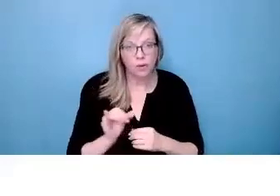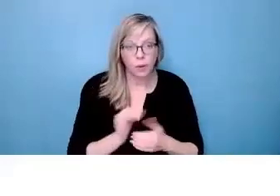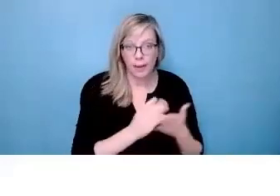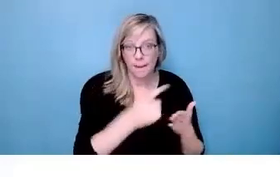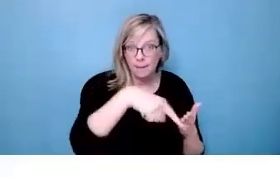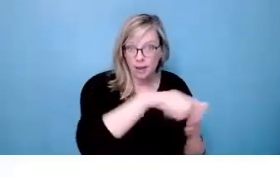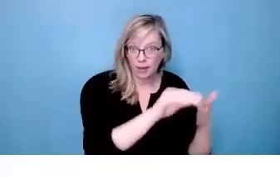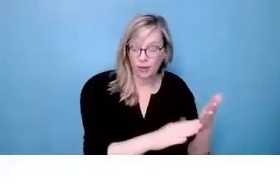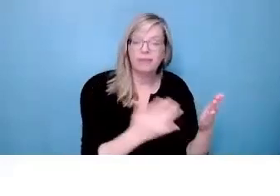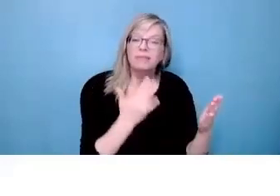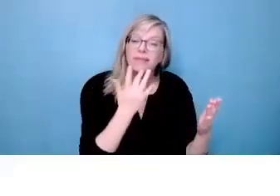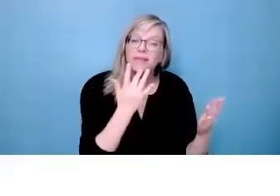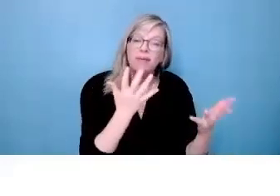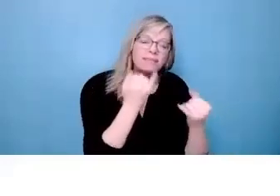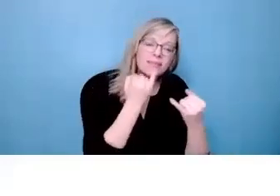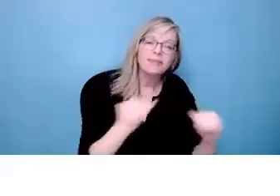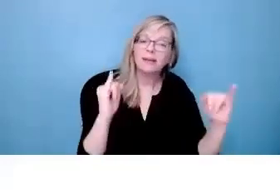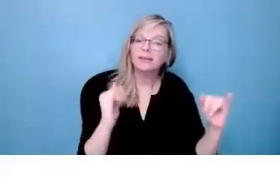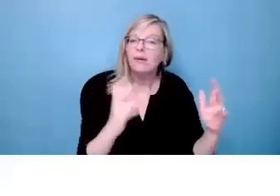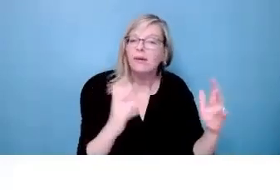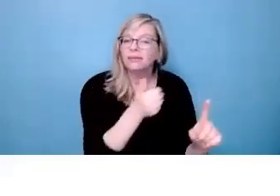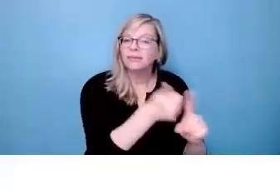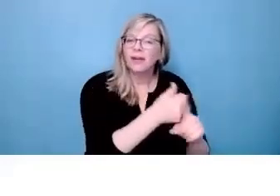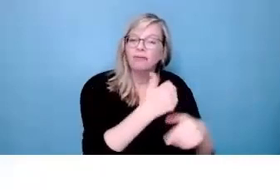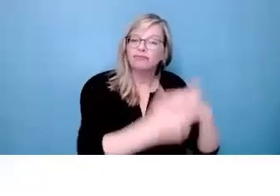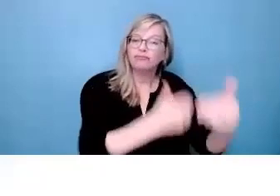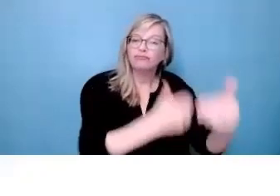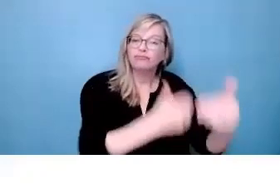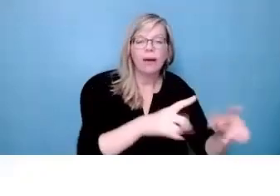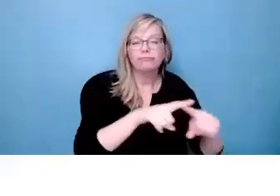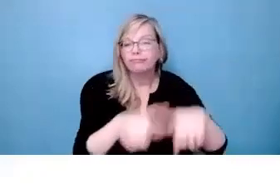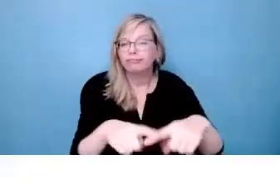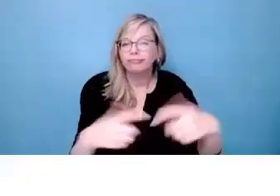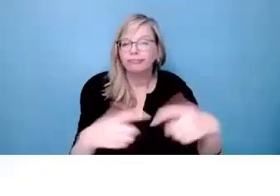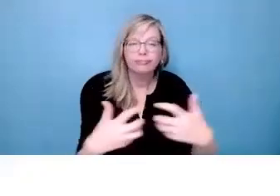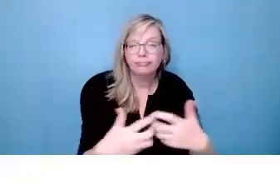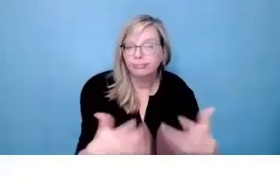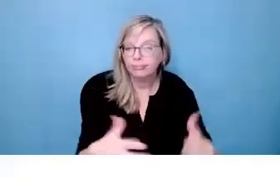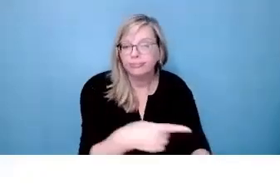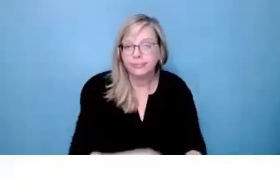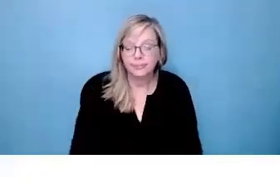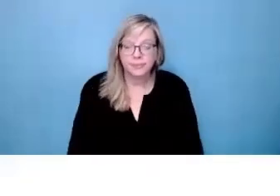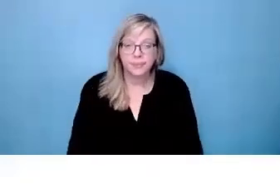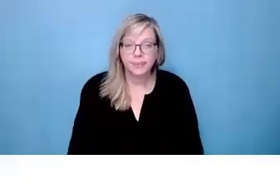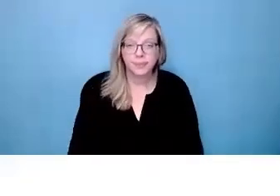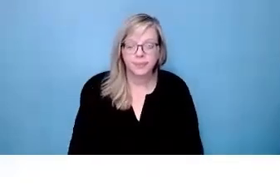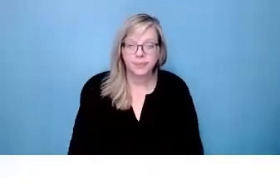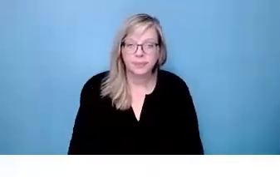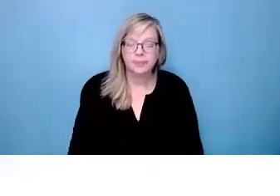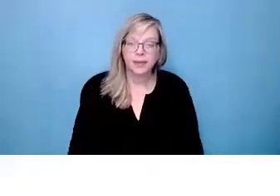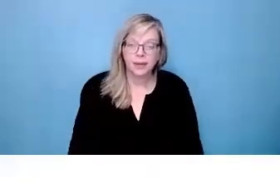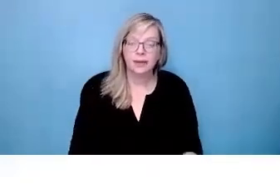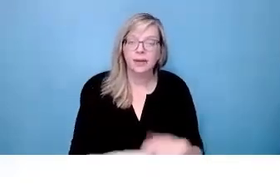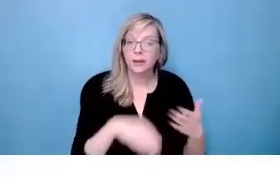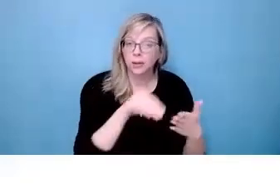They also sometimes spoke about wanting to do it on their own. So they want to be able to go through university and not have to rely upon accommodations